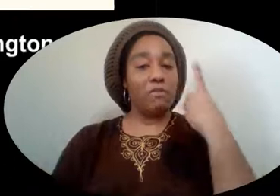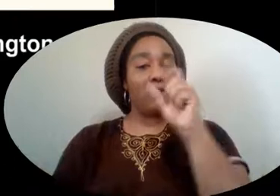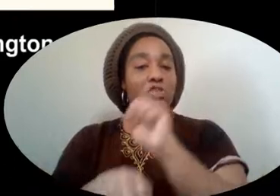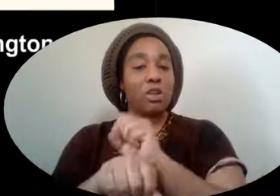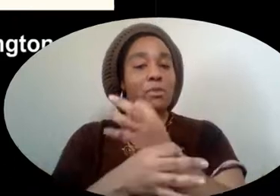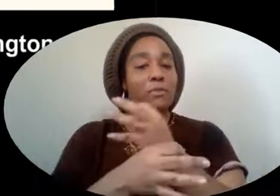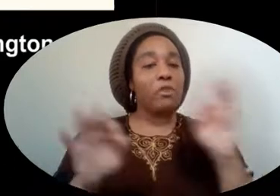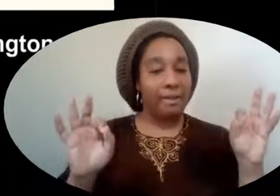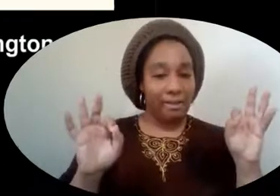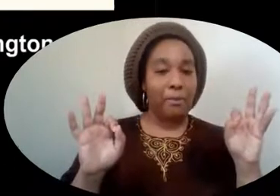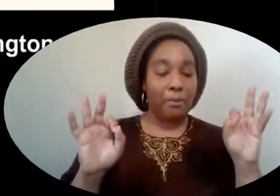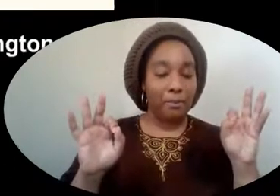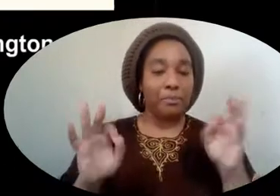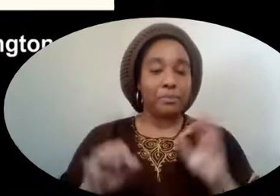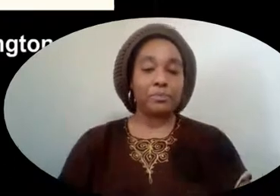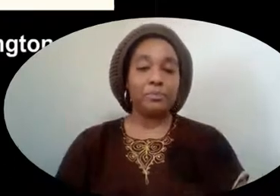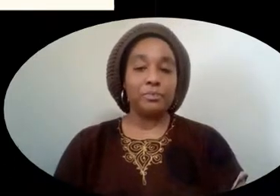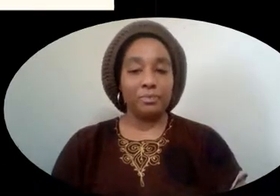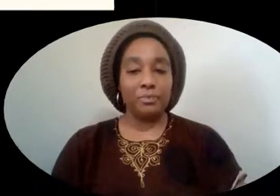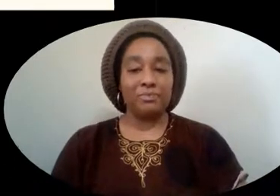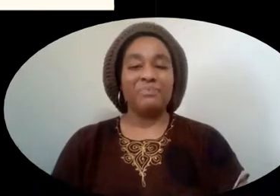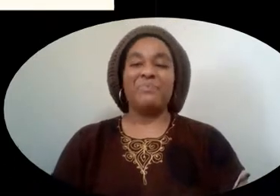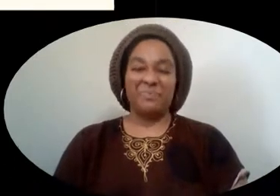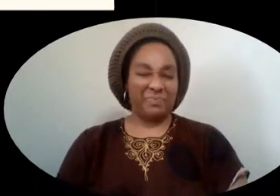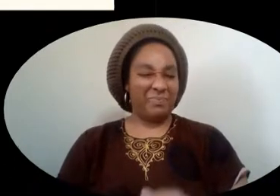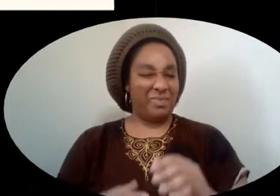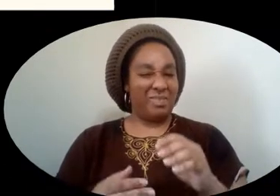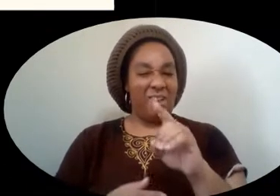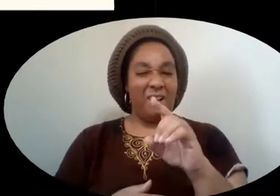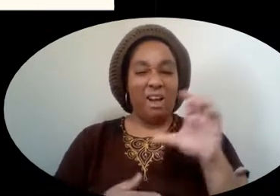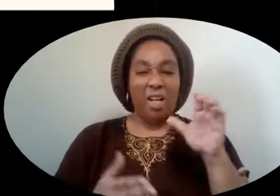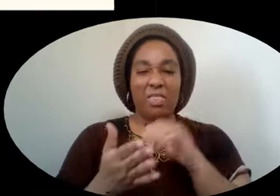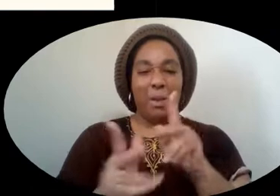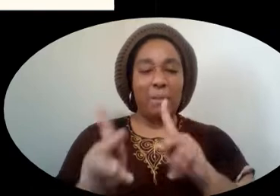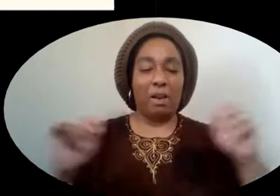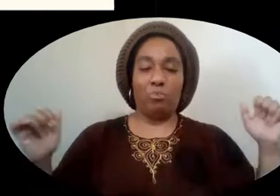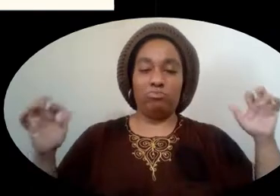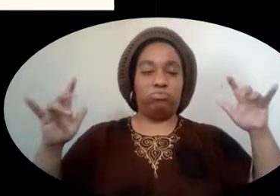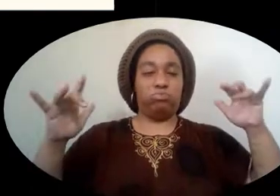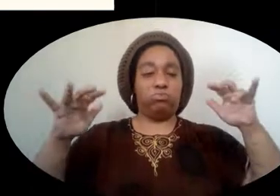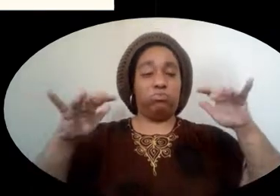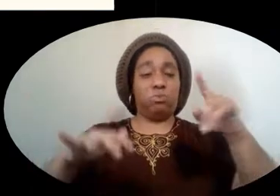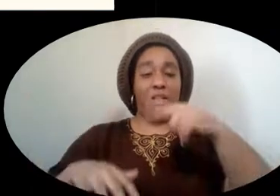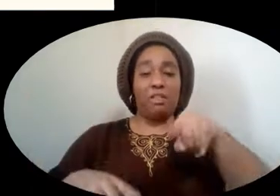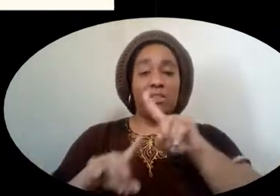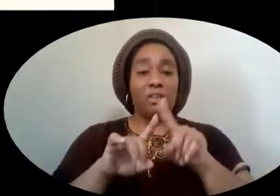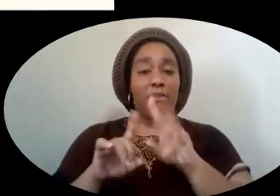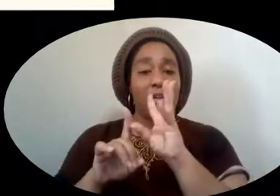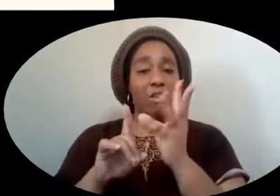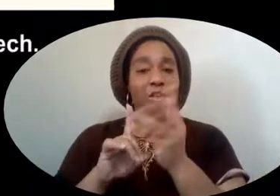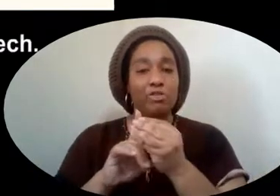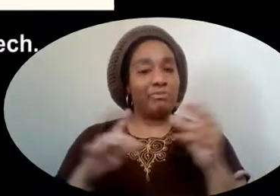Washington for jobs and freedom. Hundreds of thousands of people of different cultures came together.